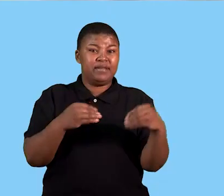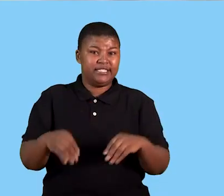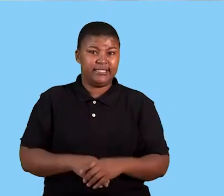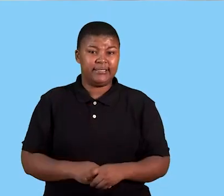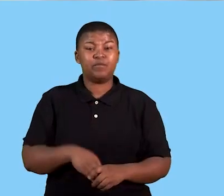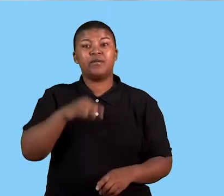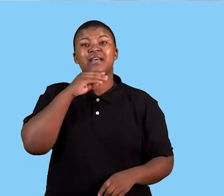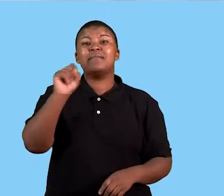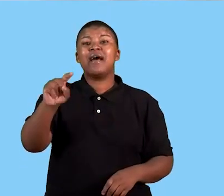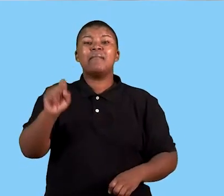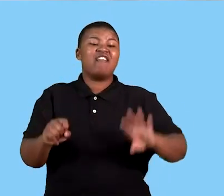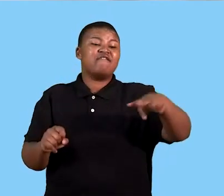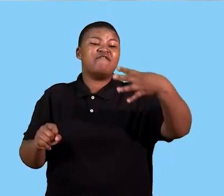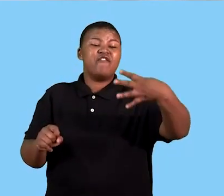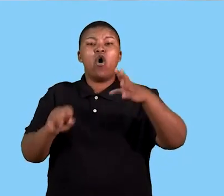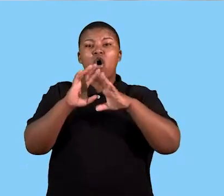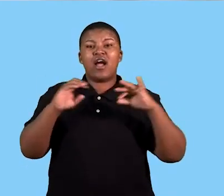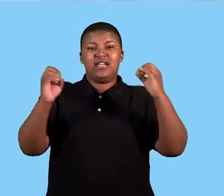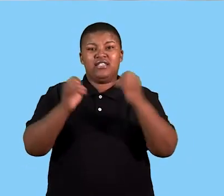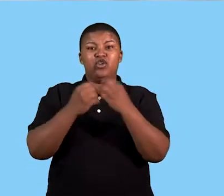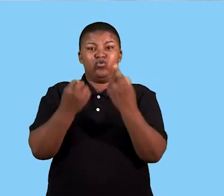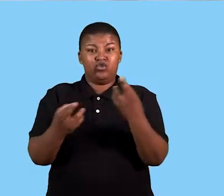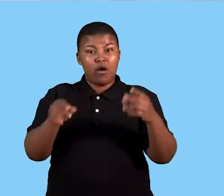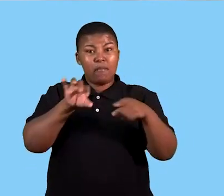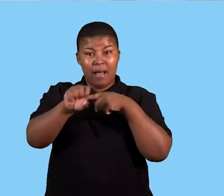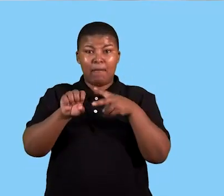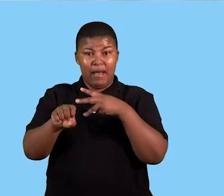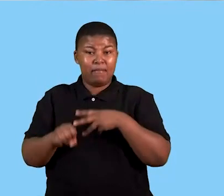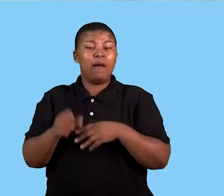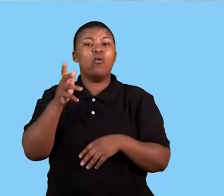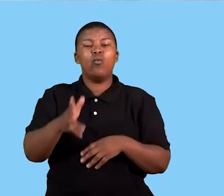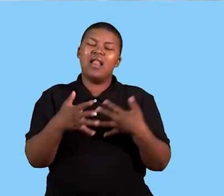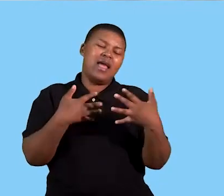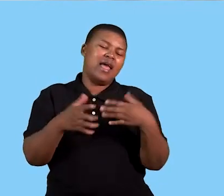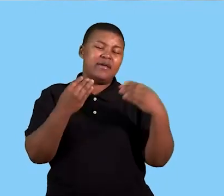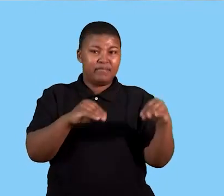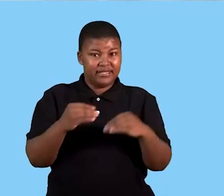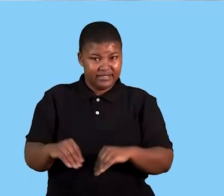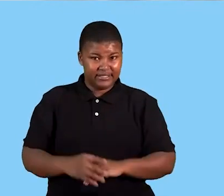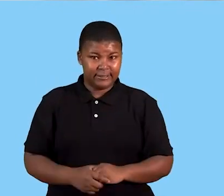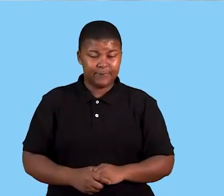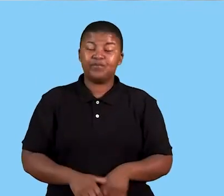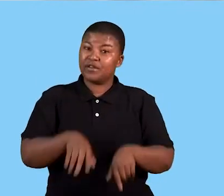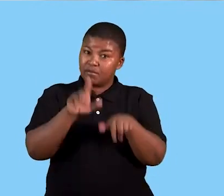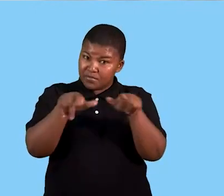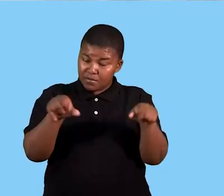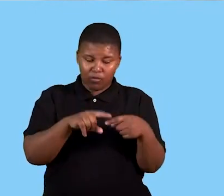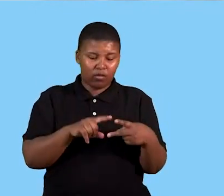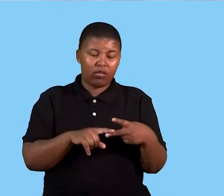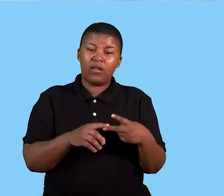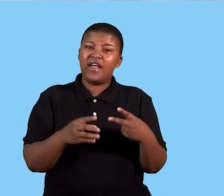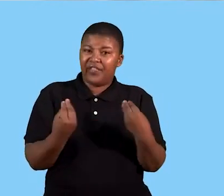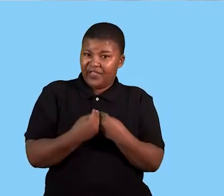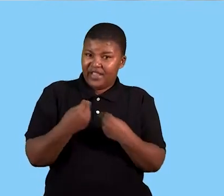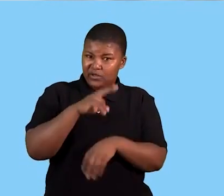these are the four organisational resources that you will find in any business. It's our employees, the people,